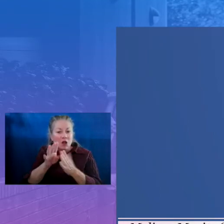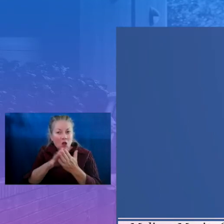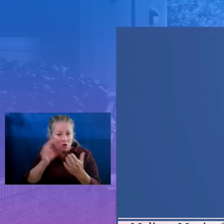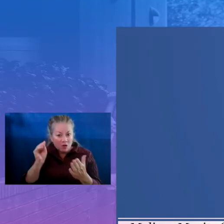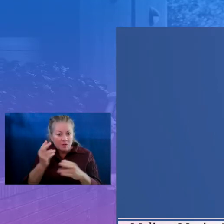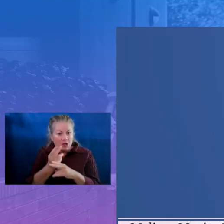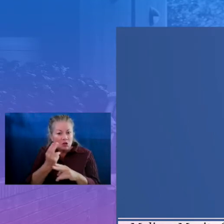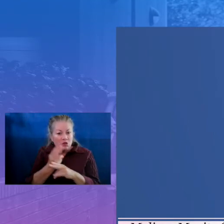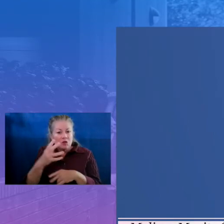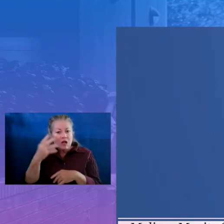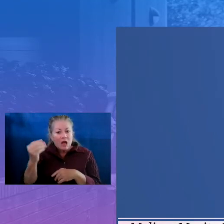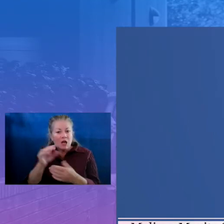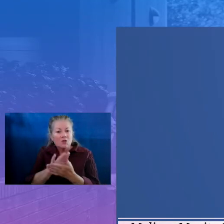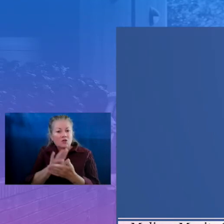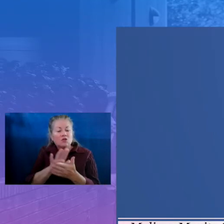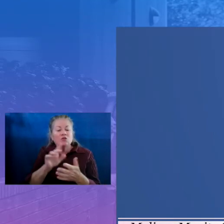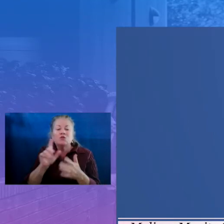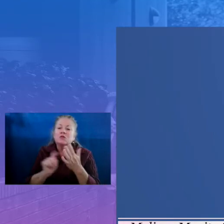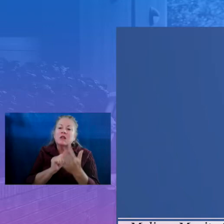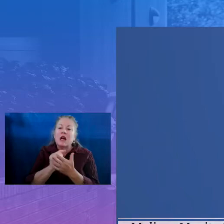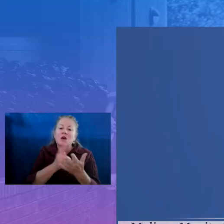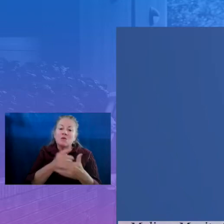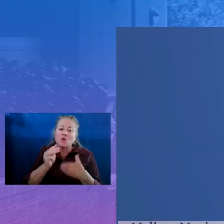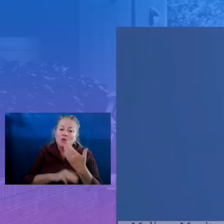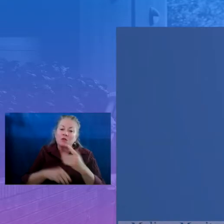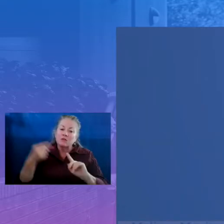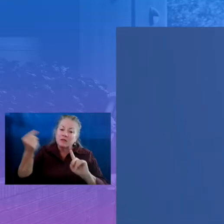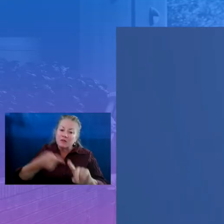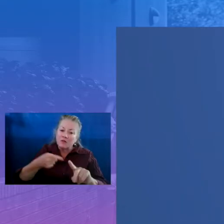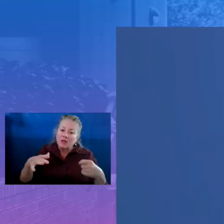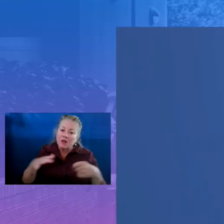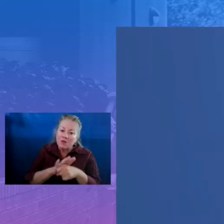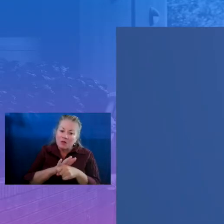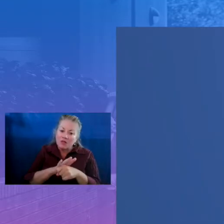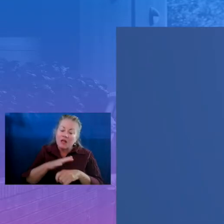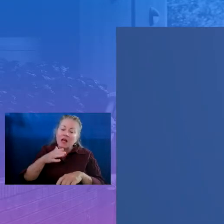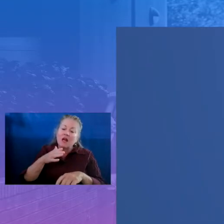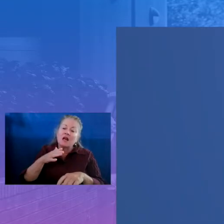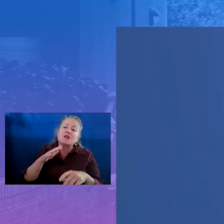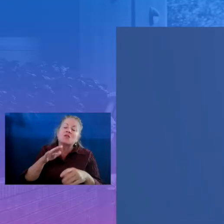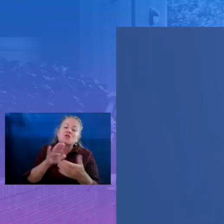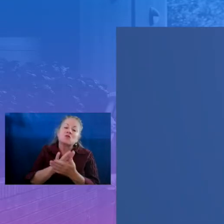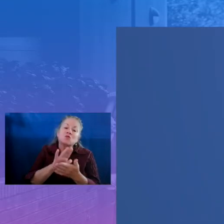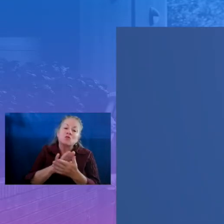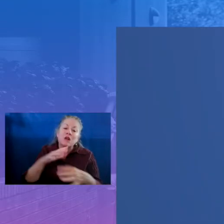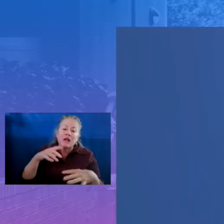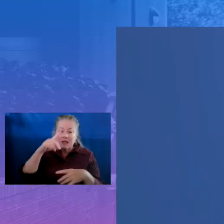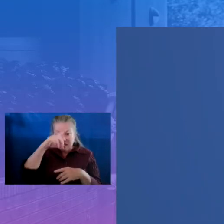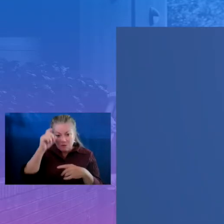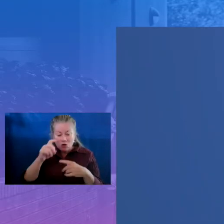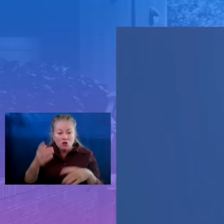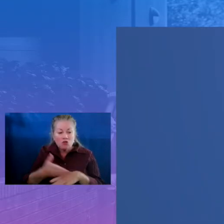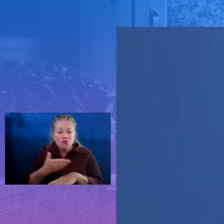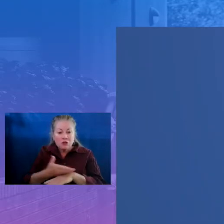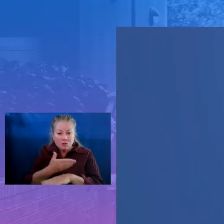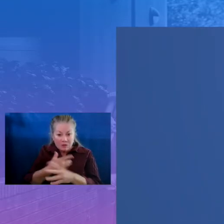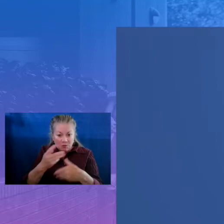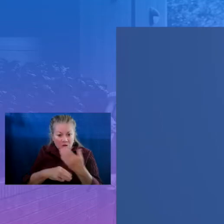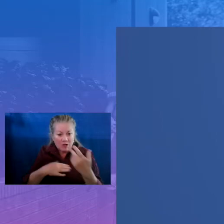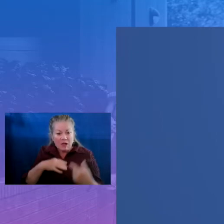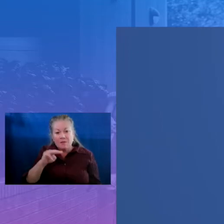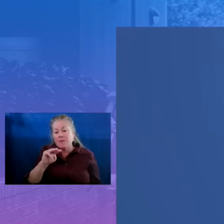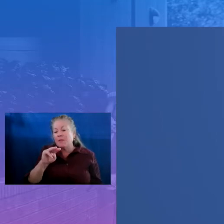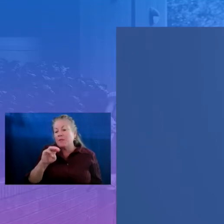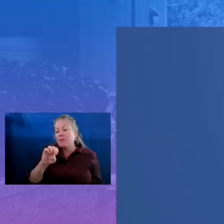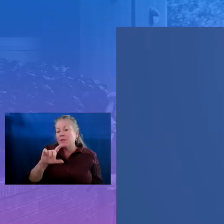using out-of-school time programs, specifically comprehensive afterschool and summer learning and enrichment programs. I'm Melissa Moritz, and I